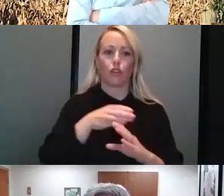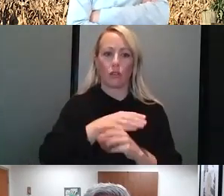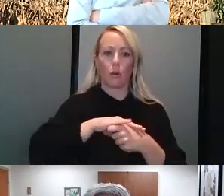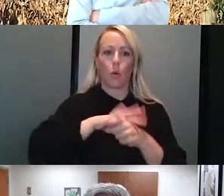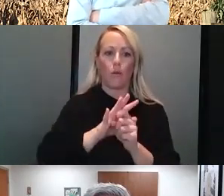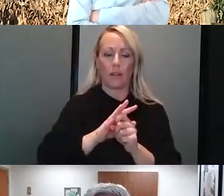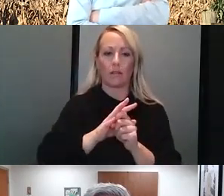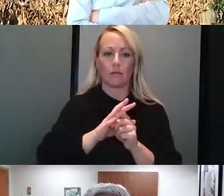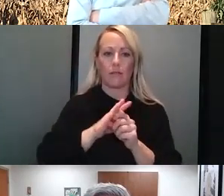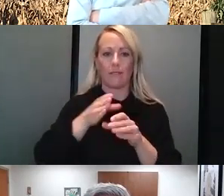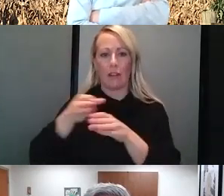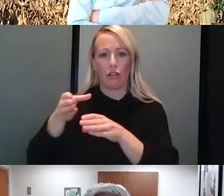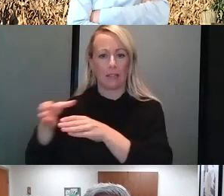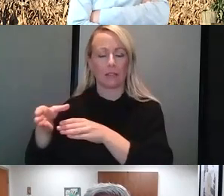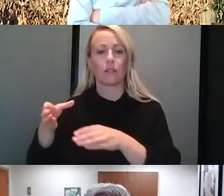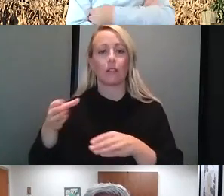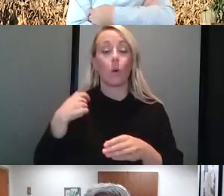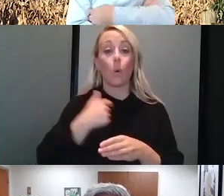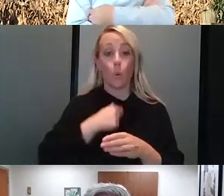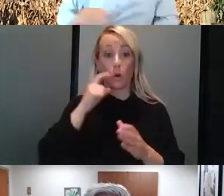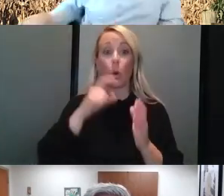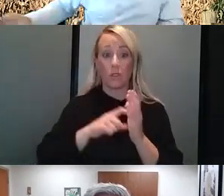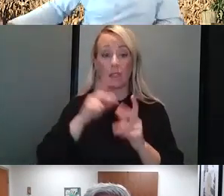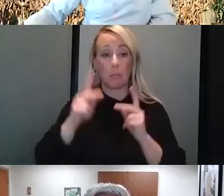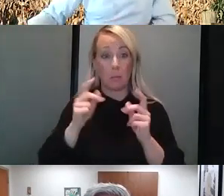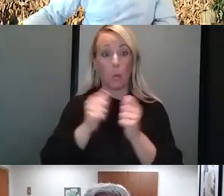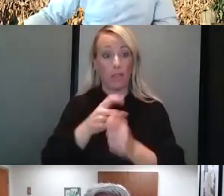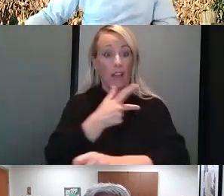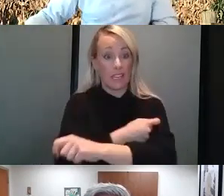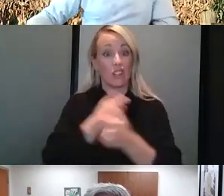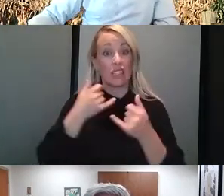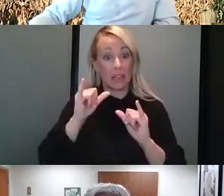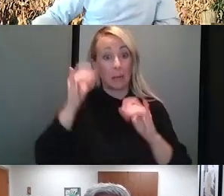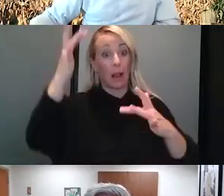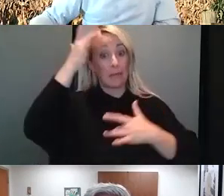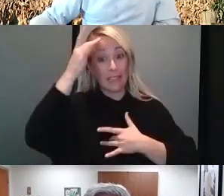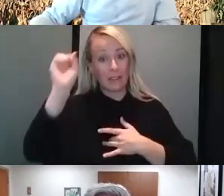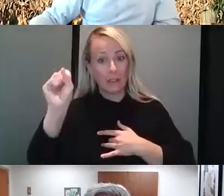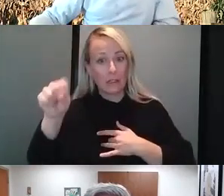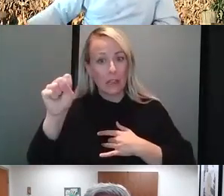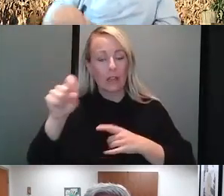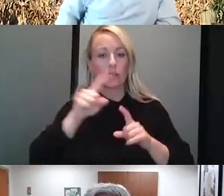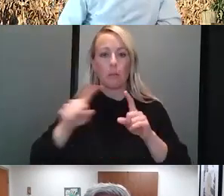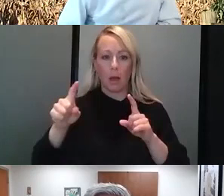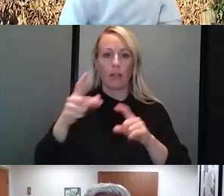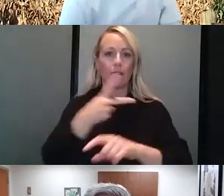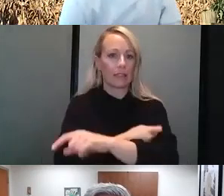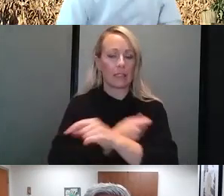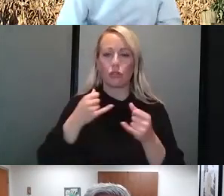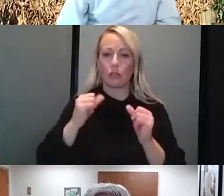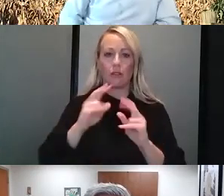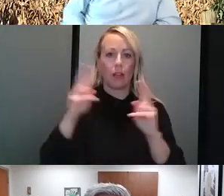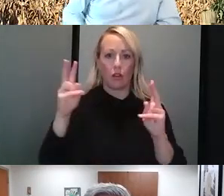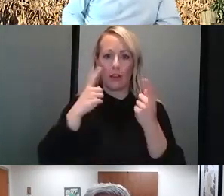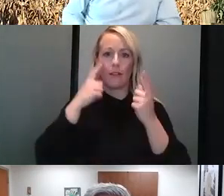we're seeing more breakthroughs, but the vaccines are still very effective. The